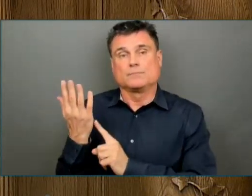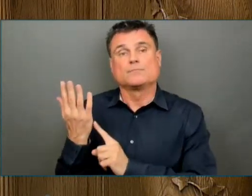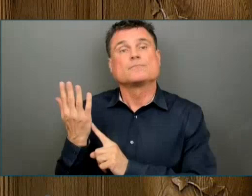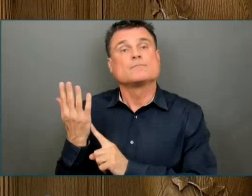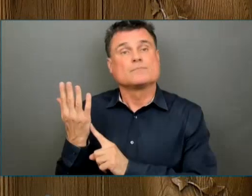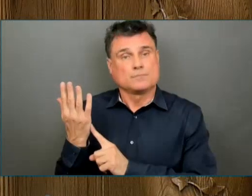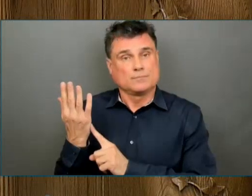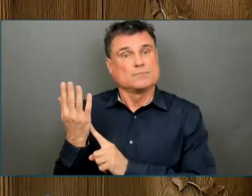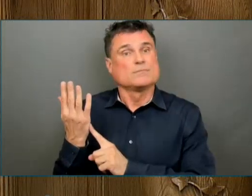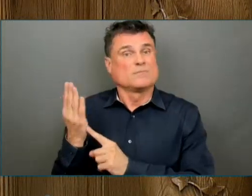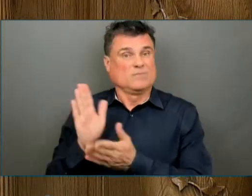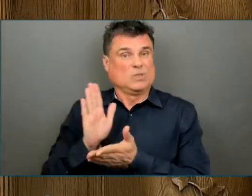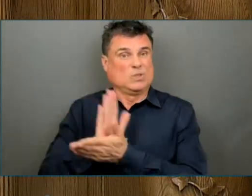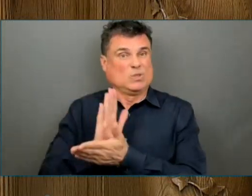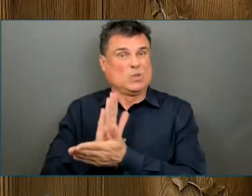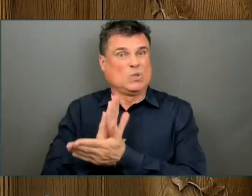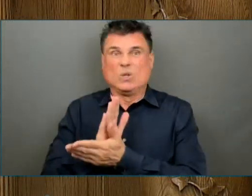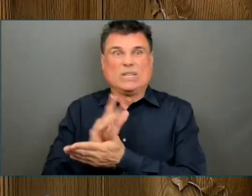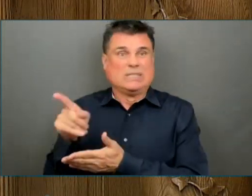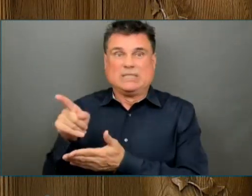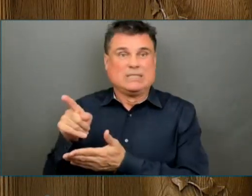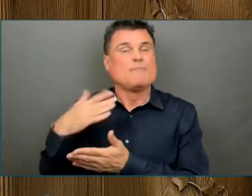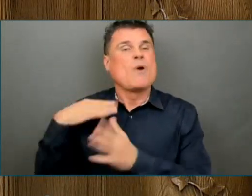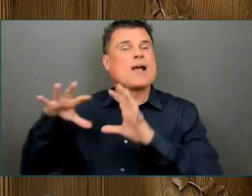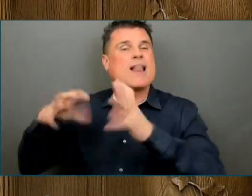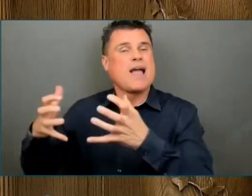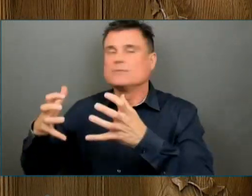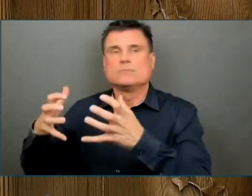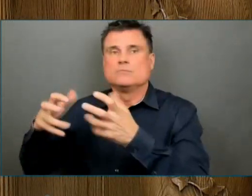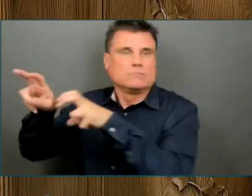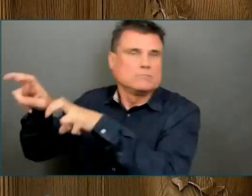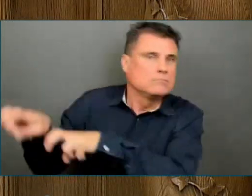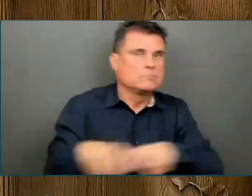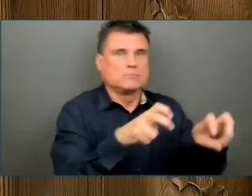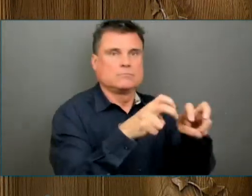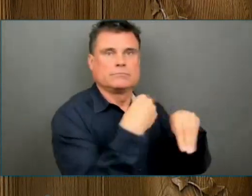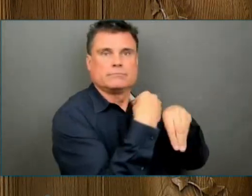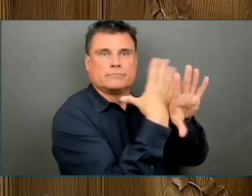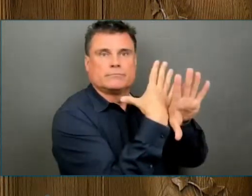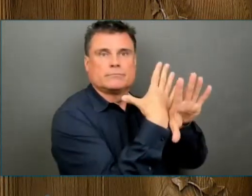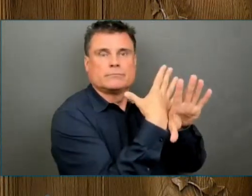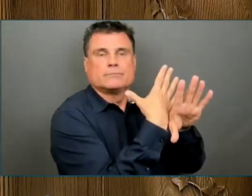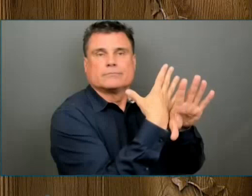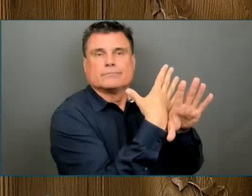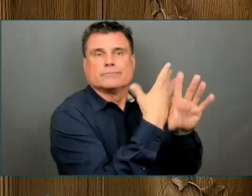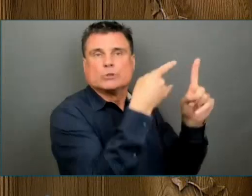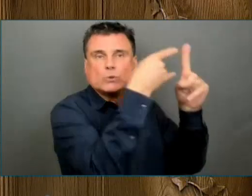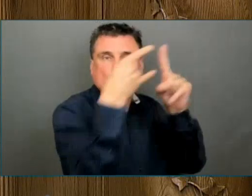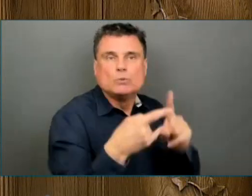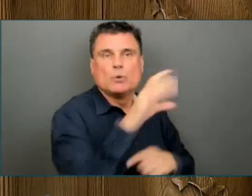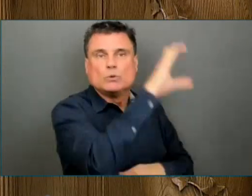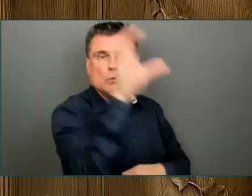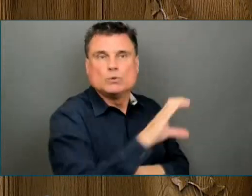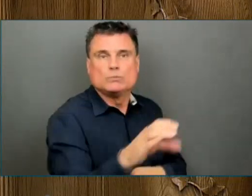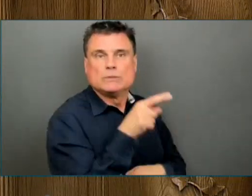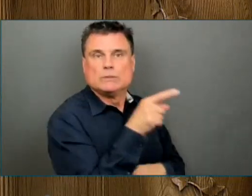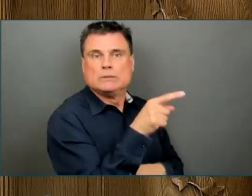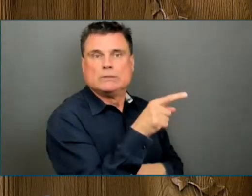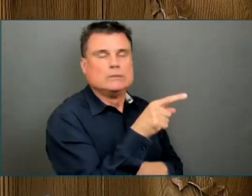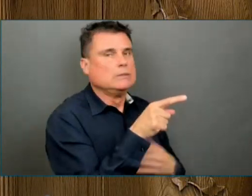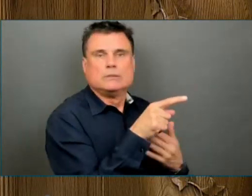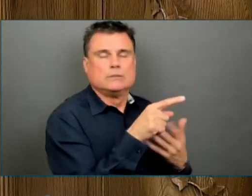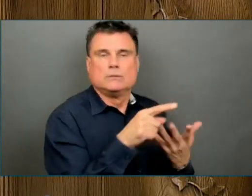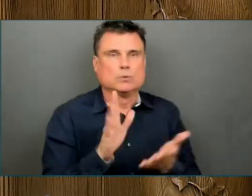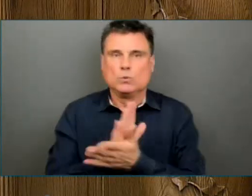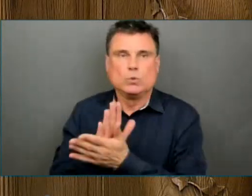Kids were separated from their social networks and cut off from services that they rely on. Parents struggled to balance